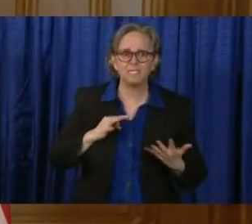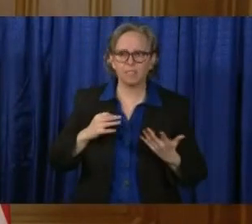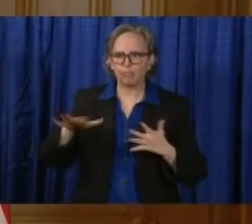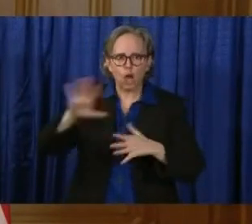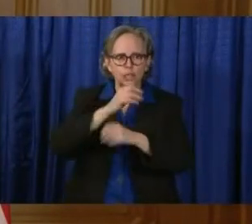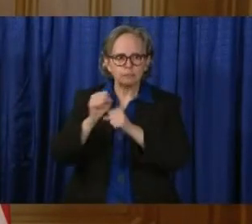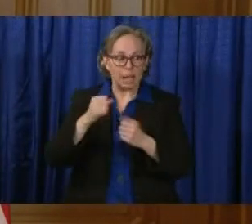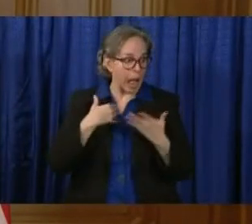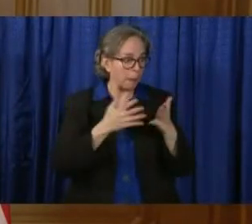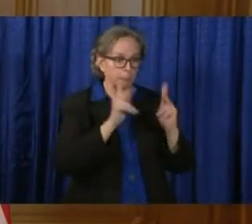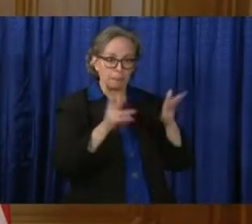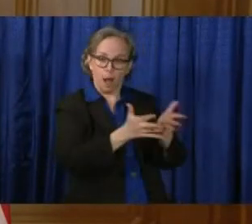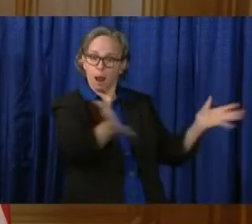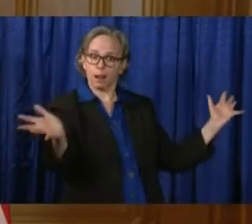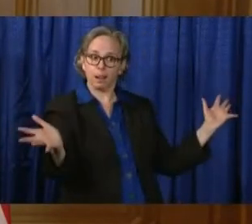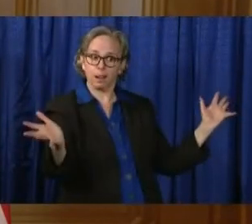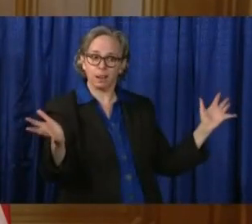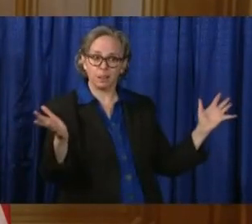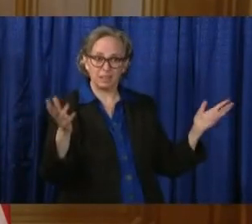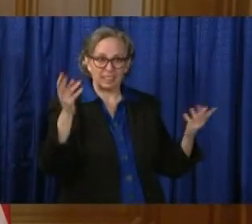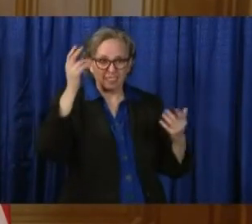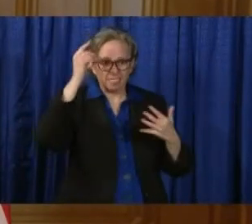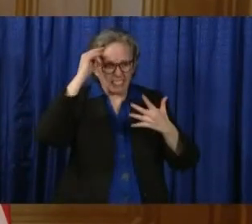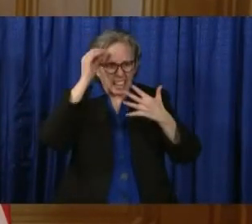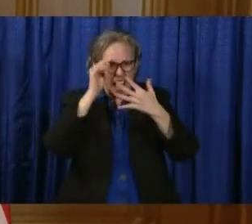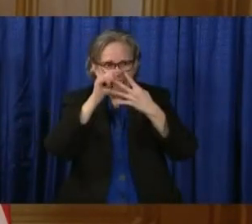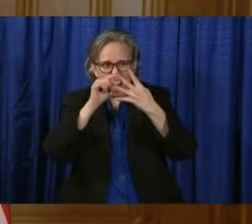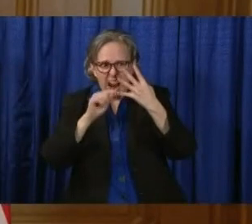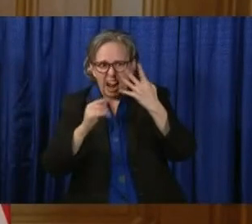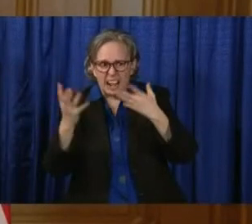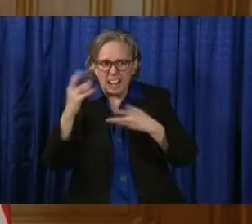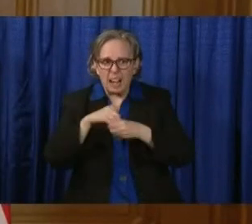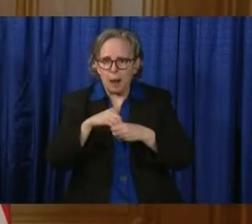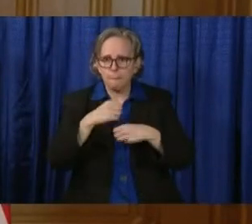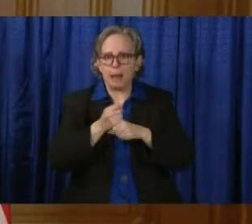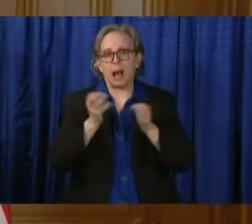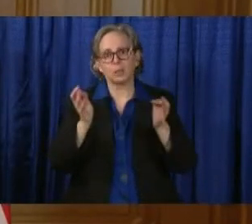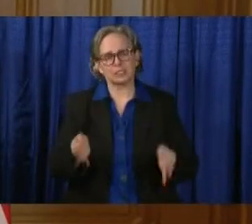all of those things in trying to make these decisions. Thank you.